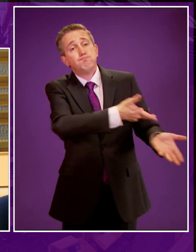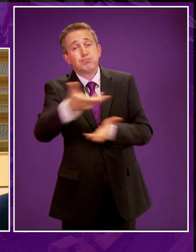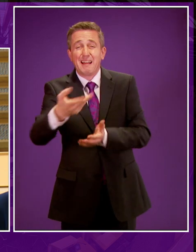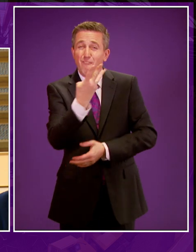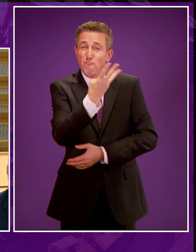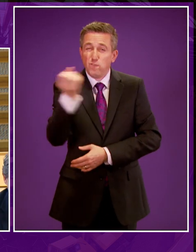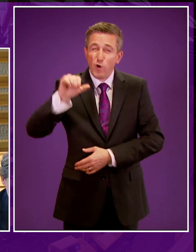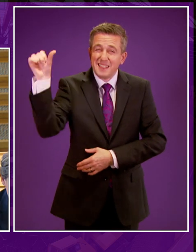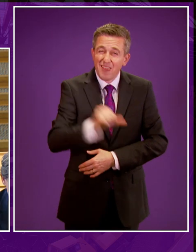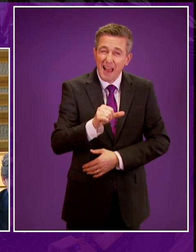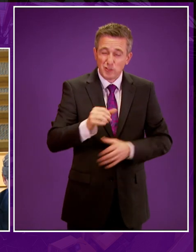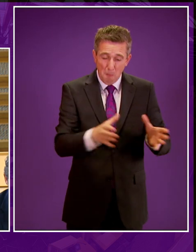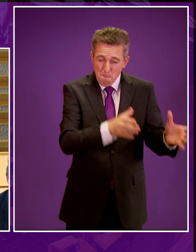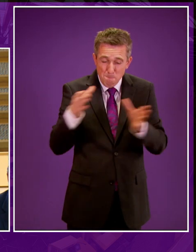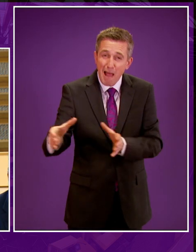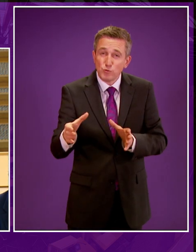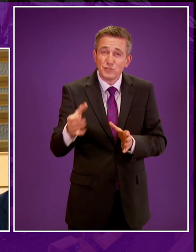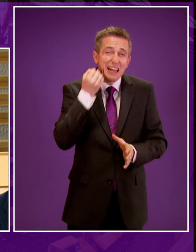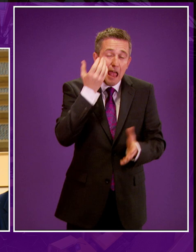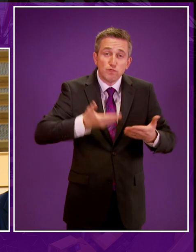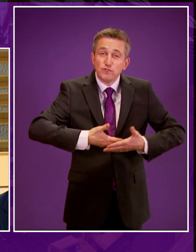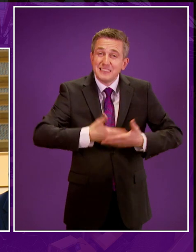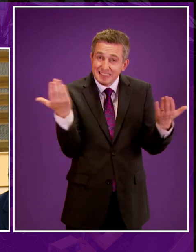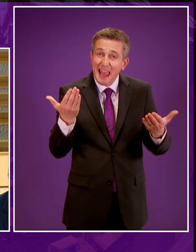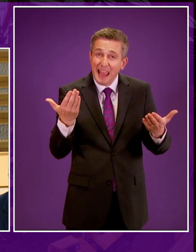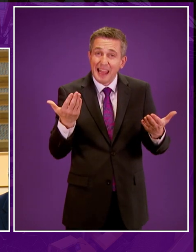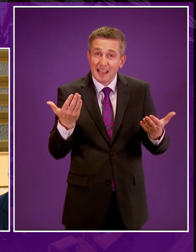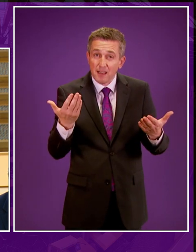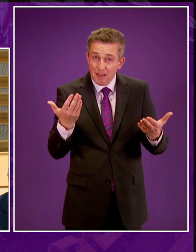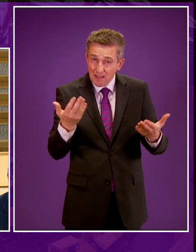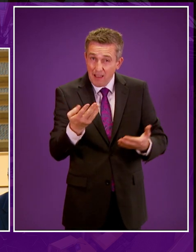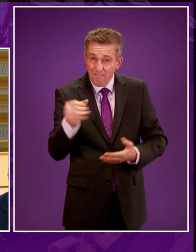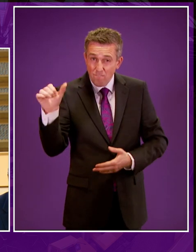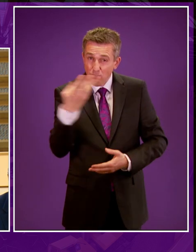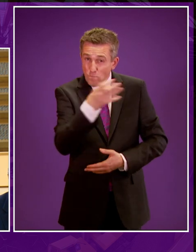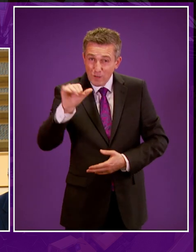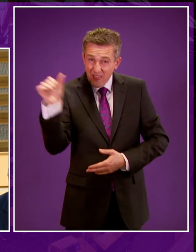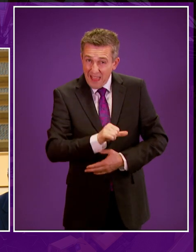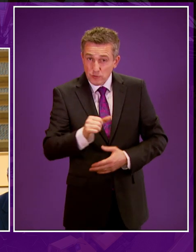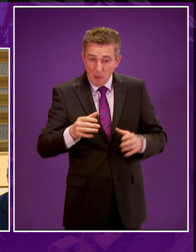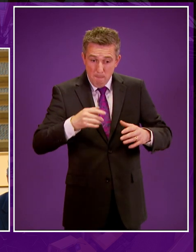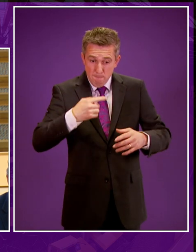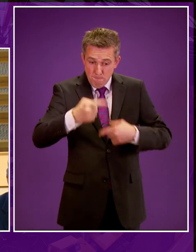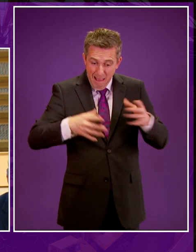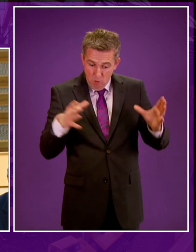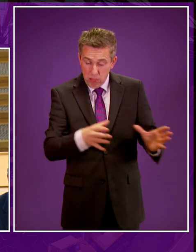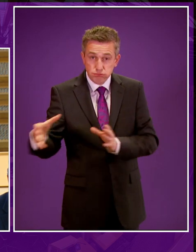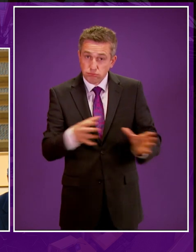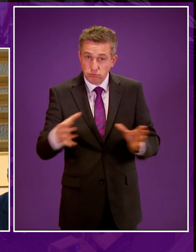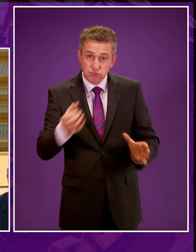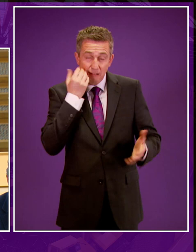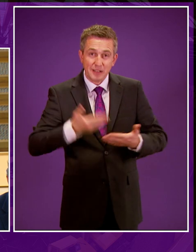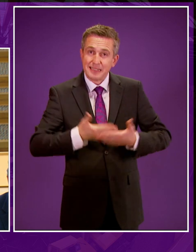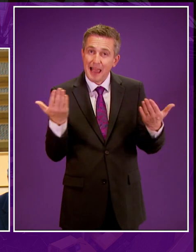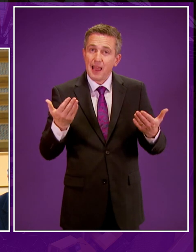barrels of shale gas every single day into INEOS. A very welcome development, Deputy Presiding Officer.